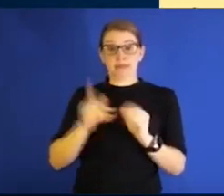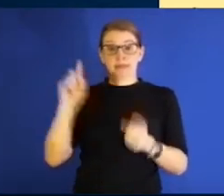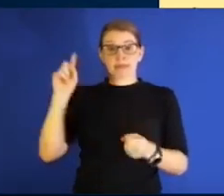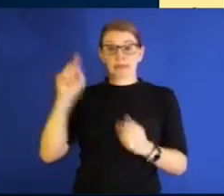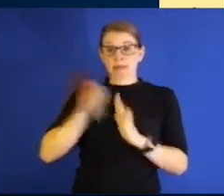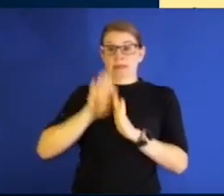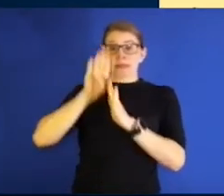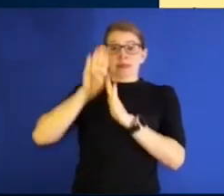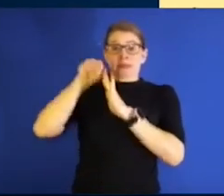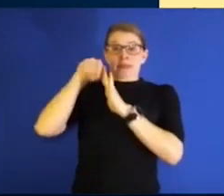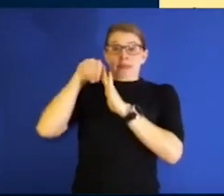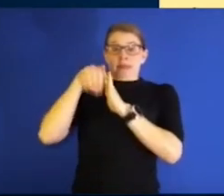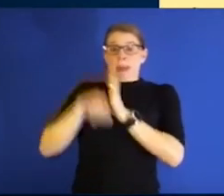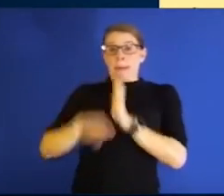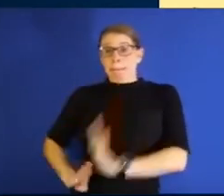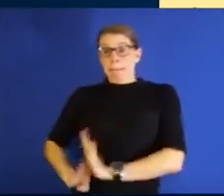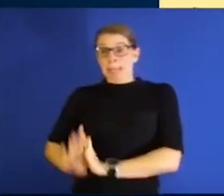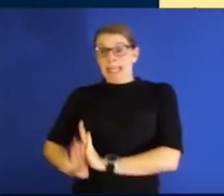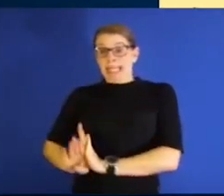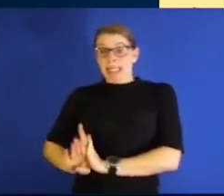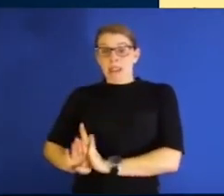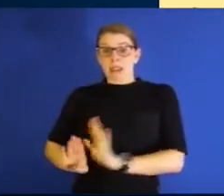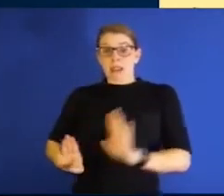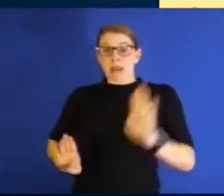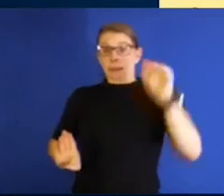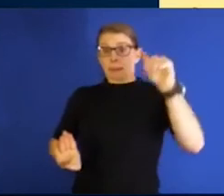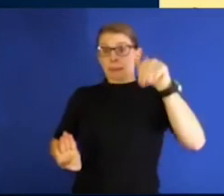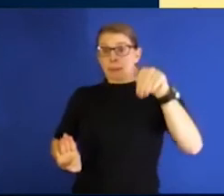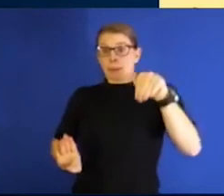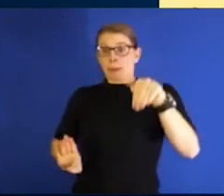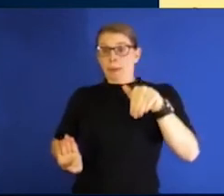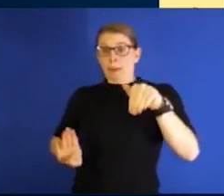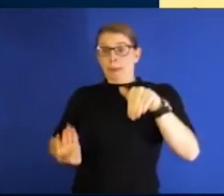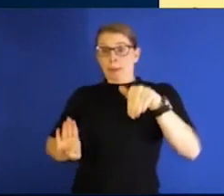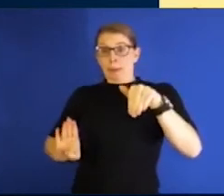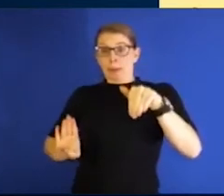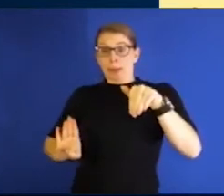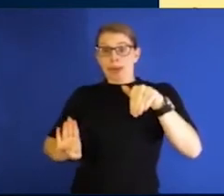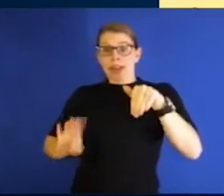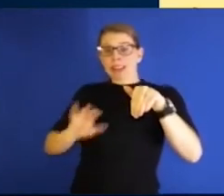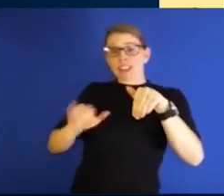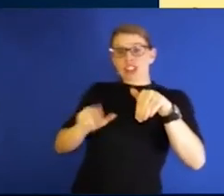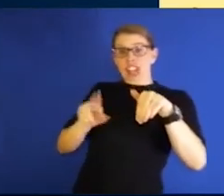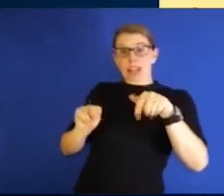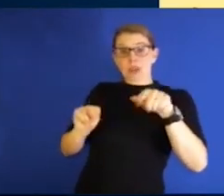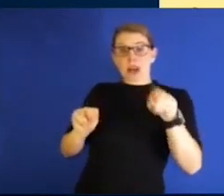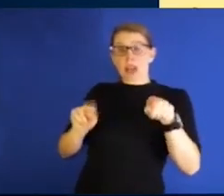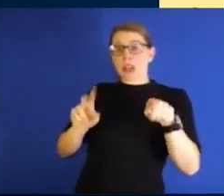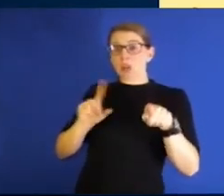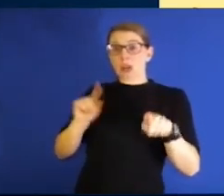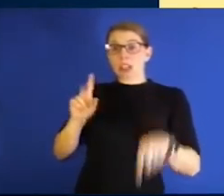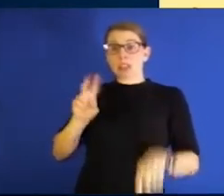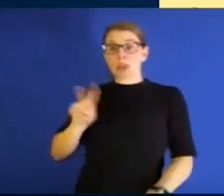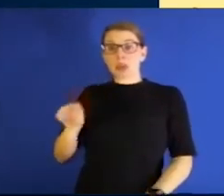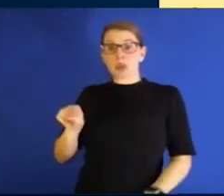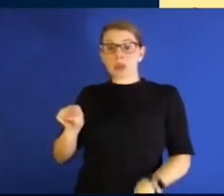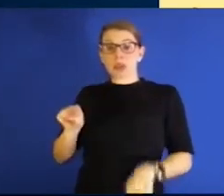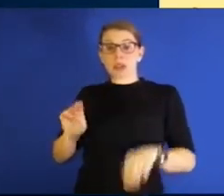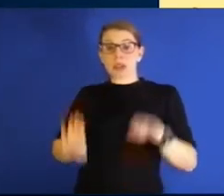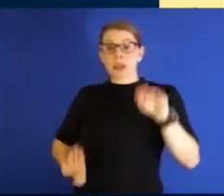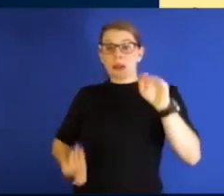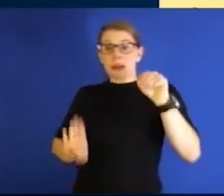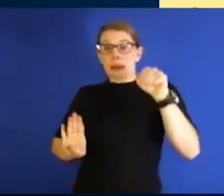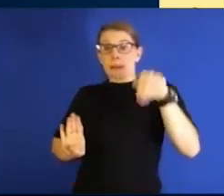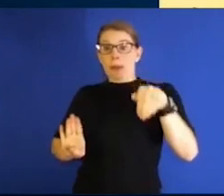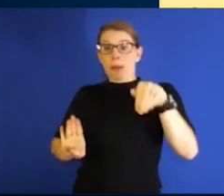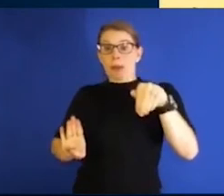that occurred previously. So that peak there in January I'm looking at, right, in 2022, and then that steep drop-off. The